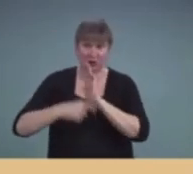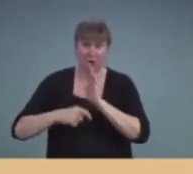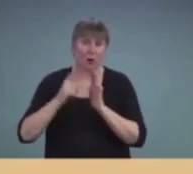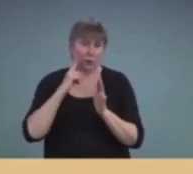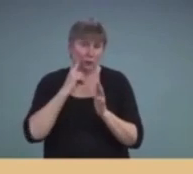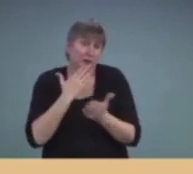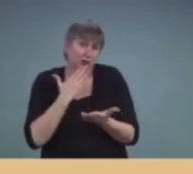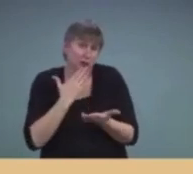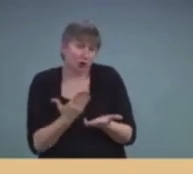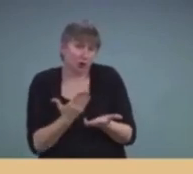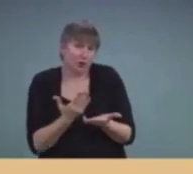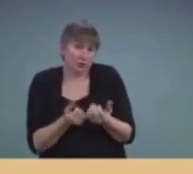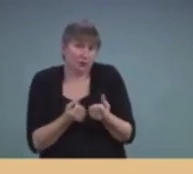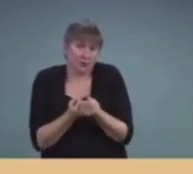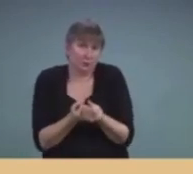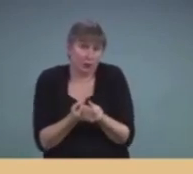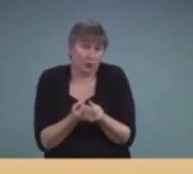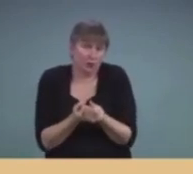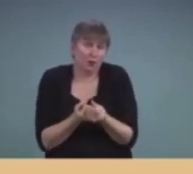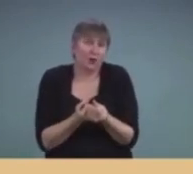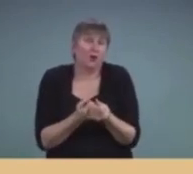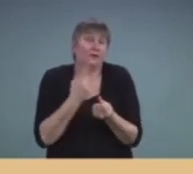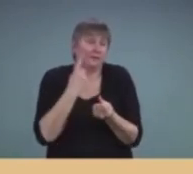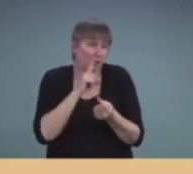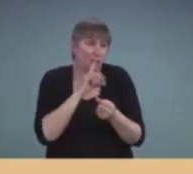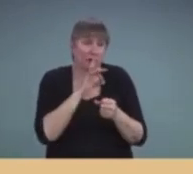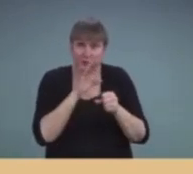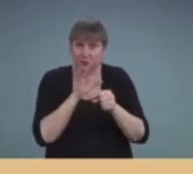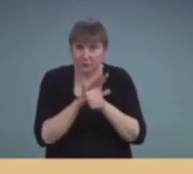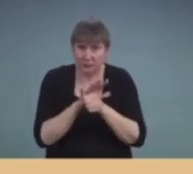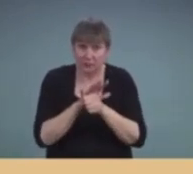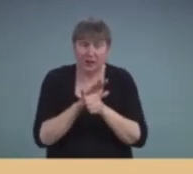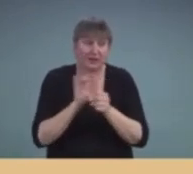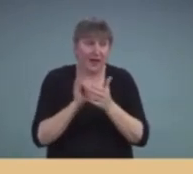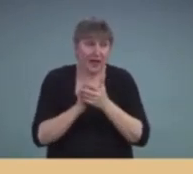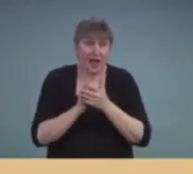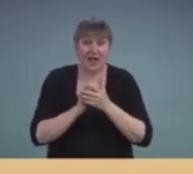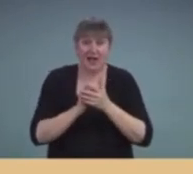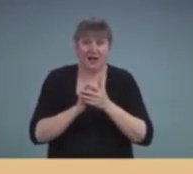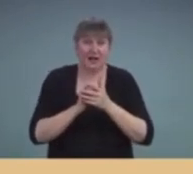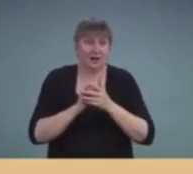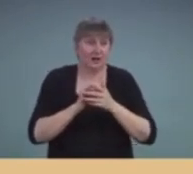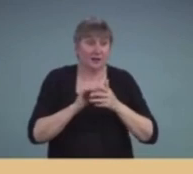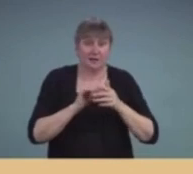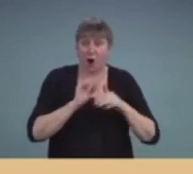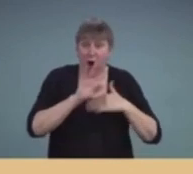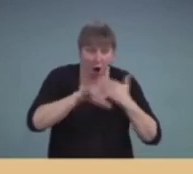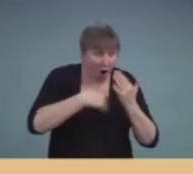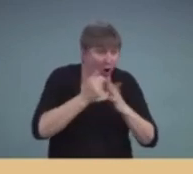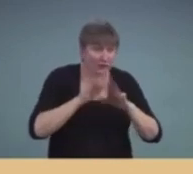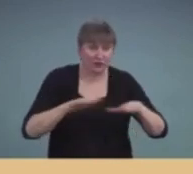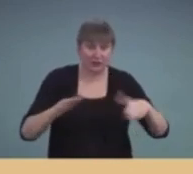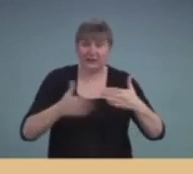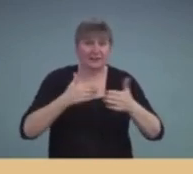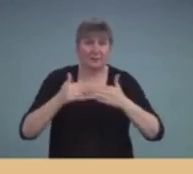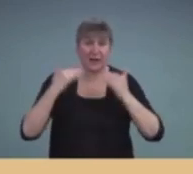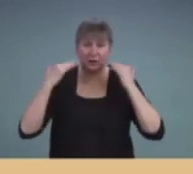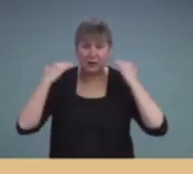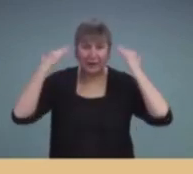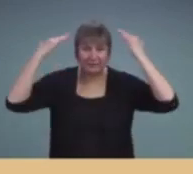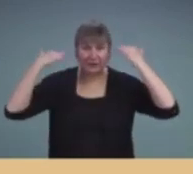support for making sure that we're looking at all kids, regardless of the level of hearing loss, thoroughly,